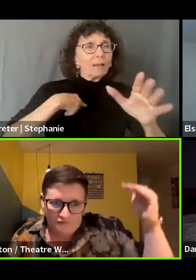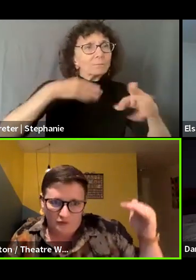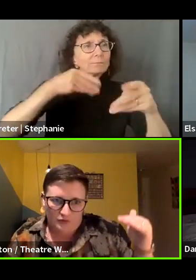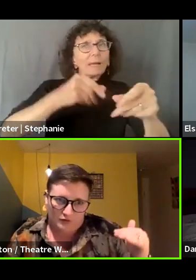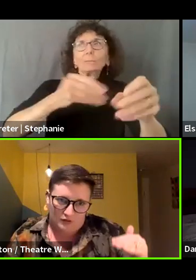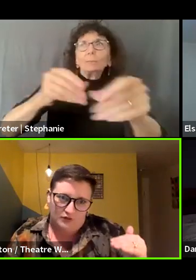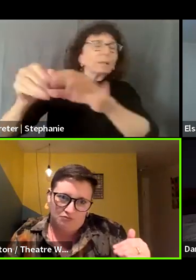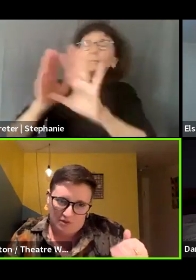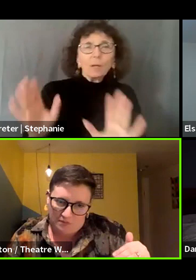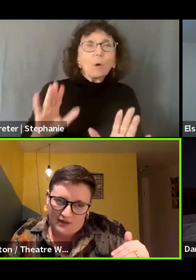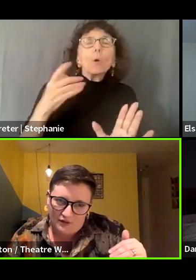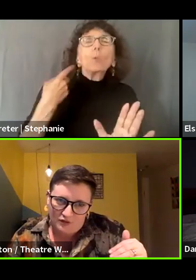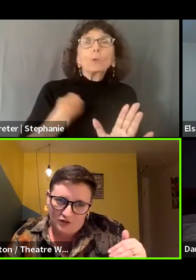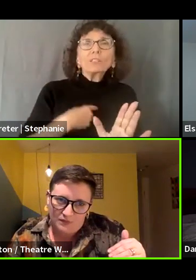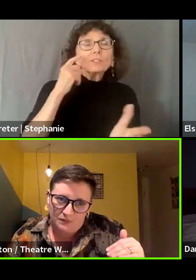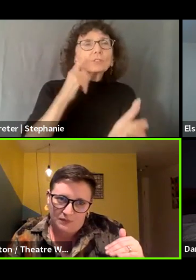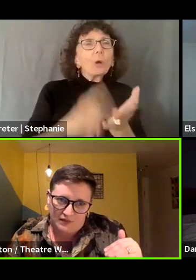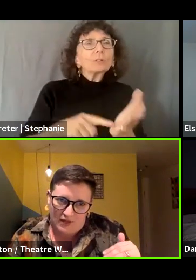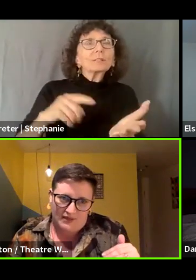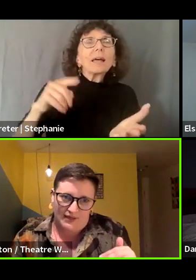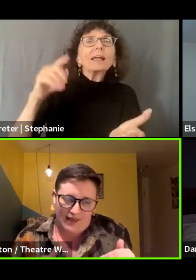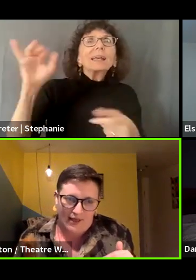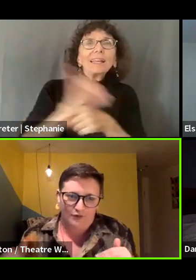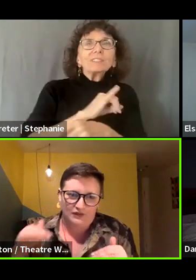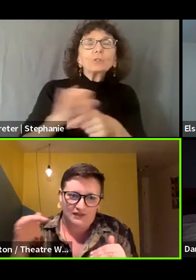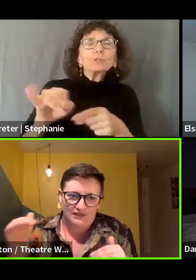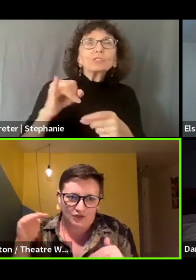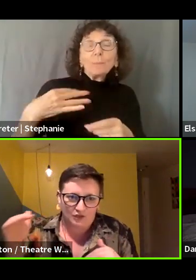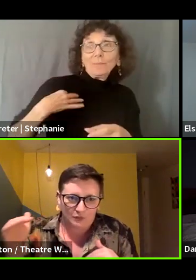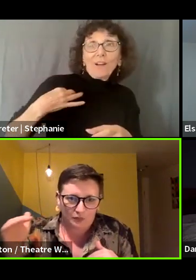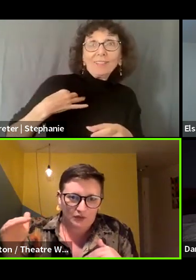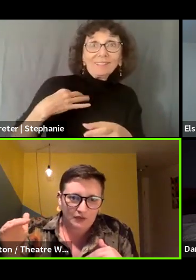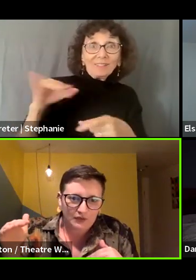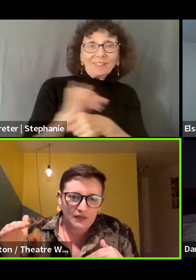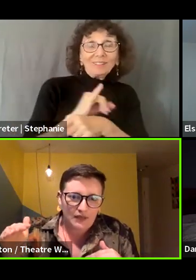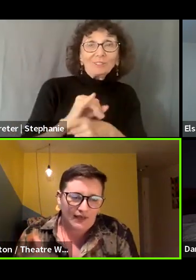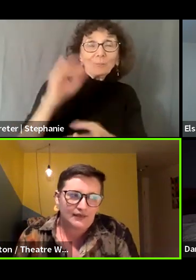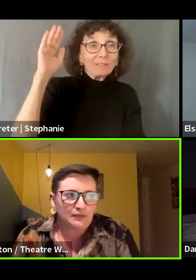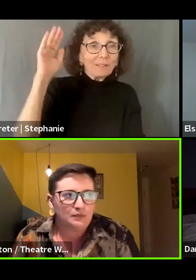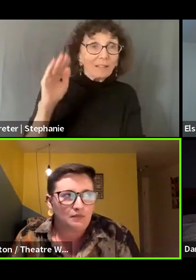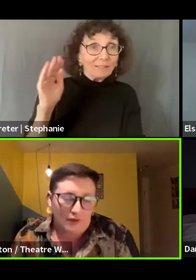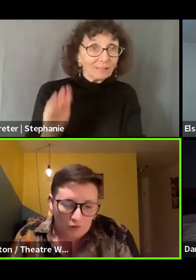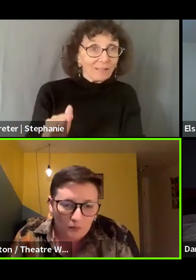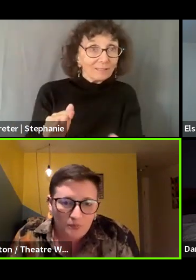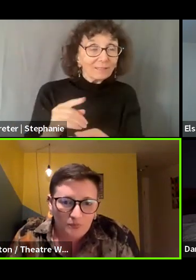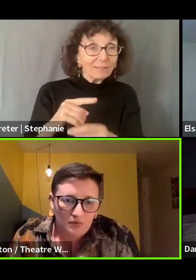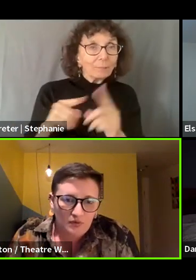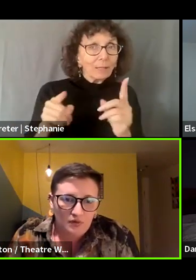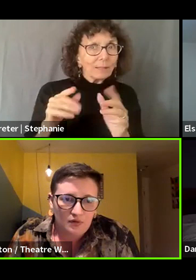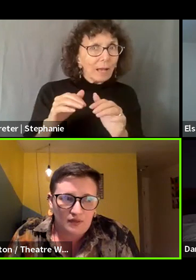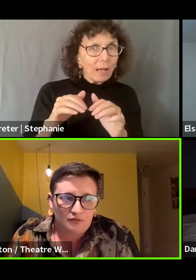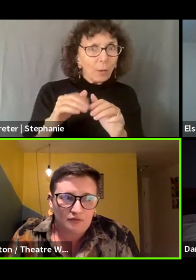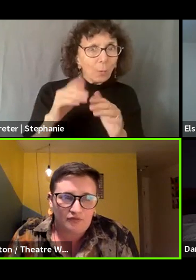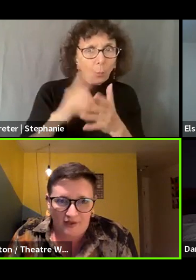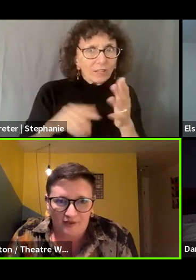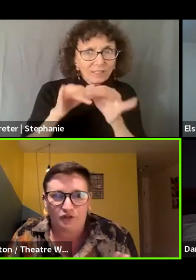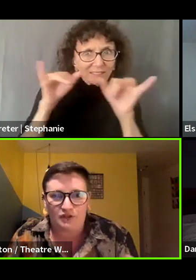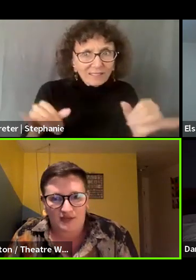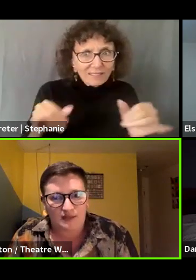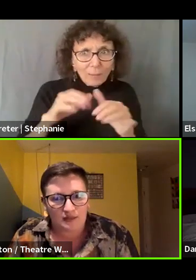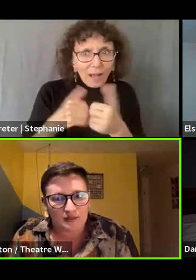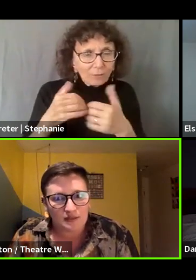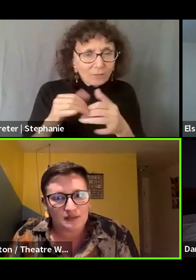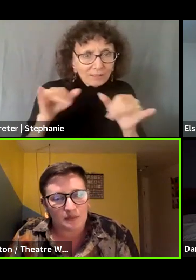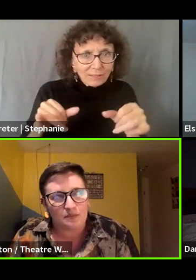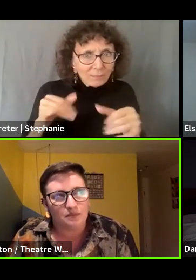seeing fewer unpaid internships, but not yet. How does this actually work? I think, I hope in five